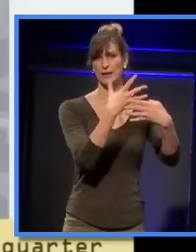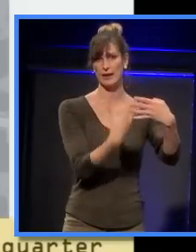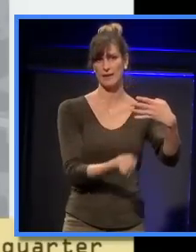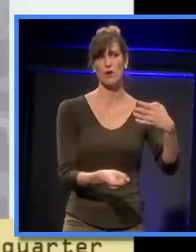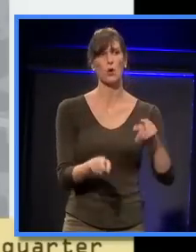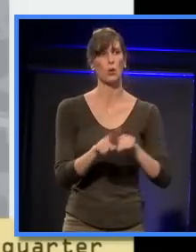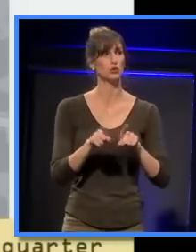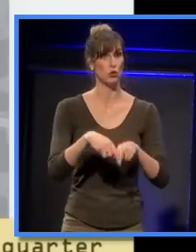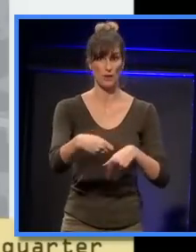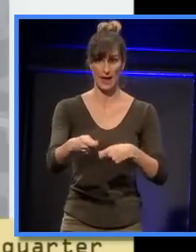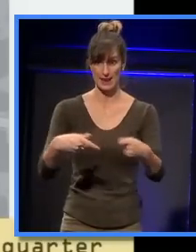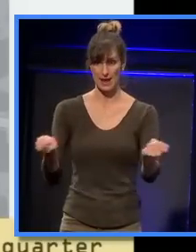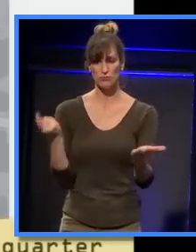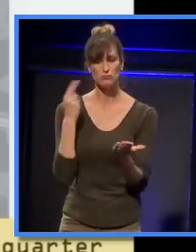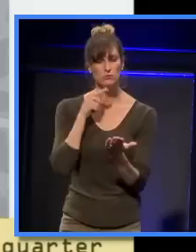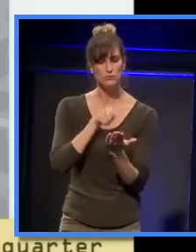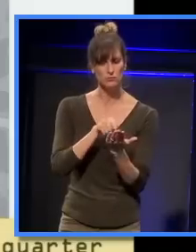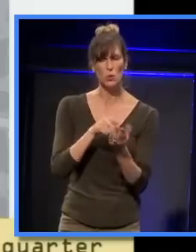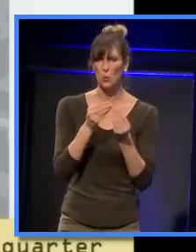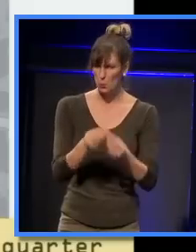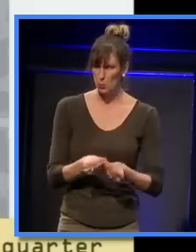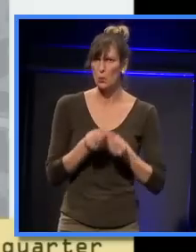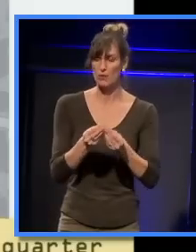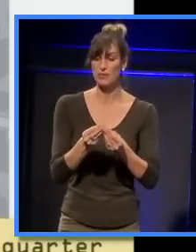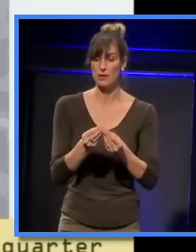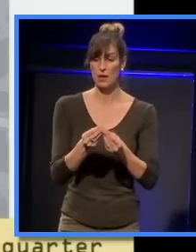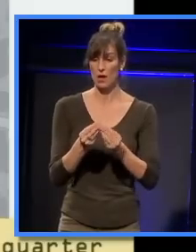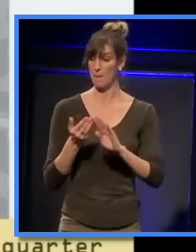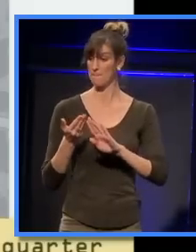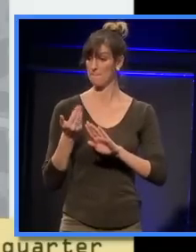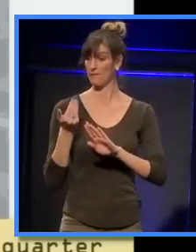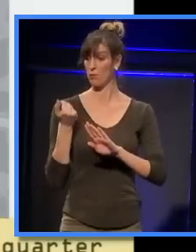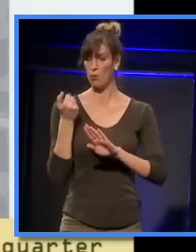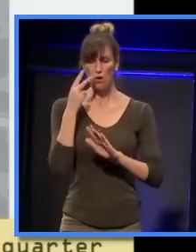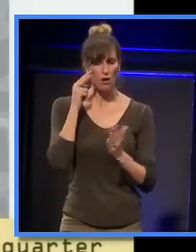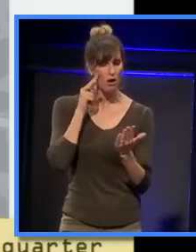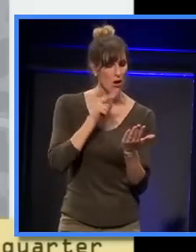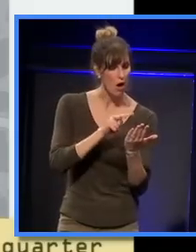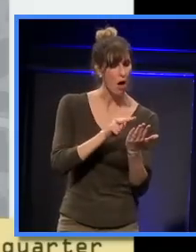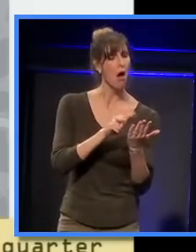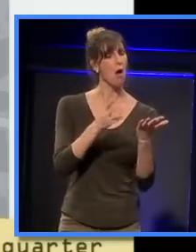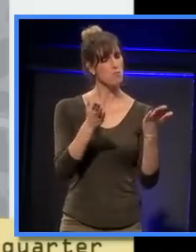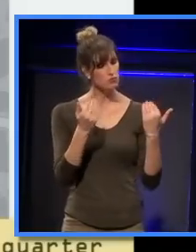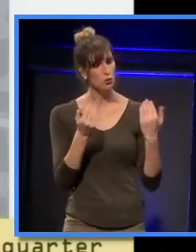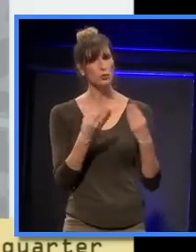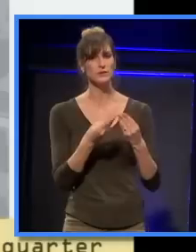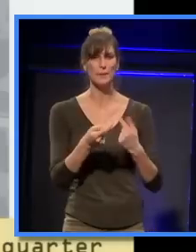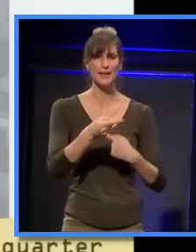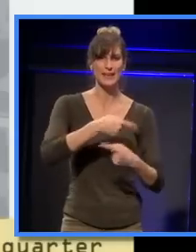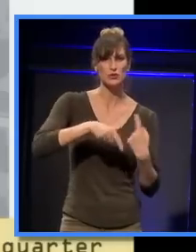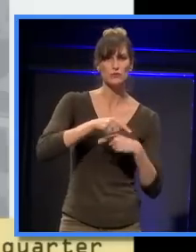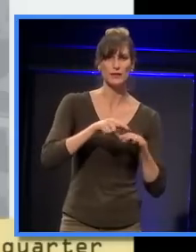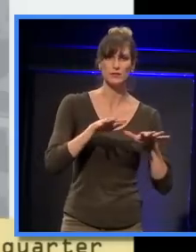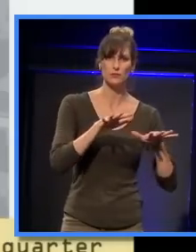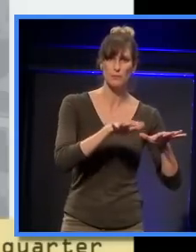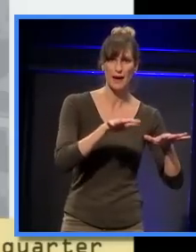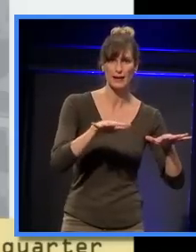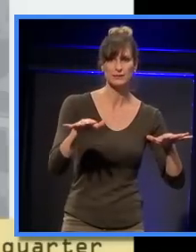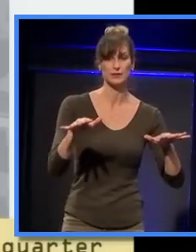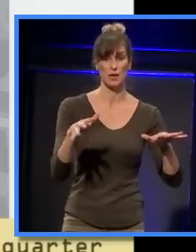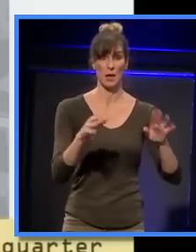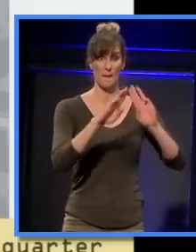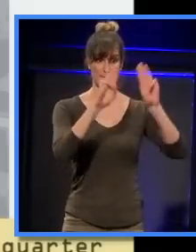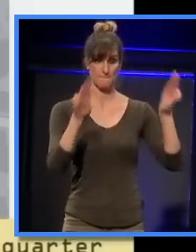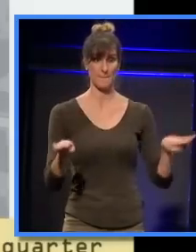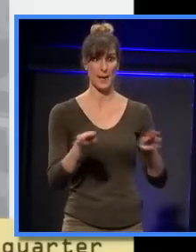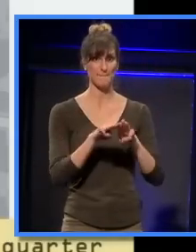you've got. That is really worth having a look. I just had a look around earlier today. There are a couple of cool interactive segments of it. So there's an interactive map where you